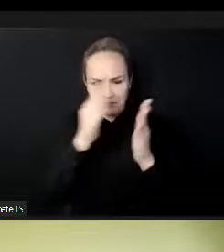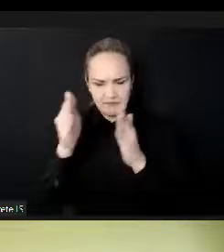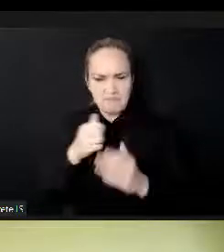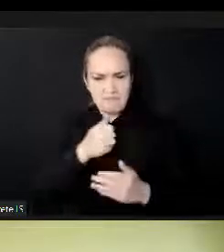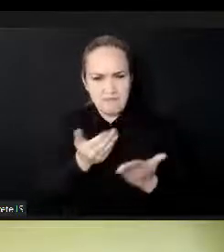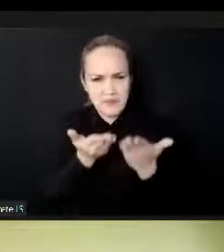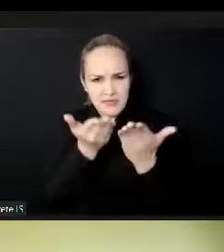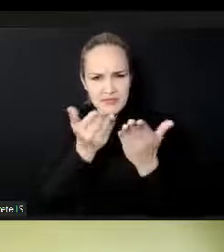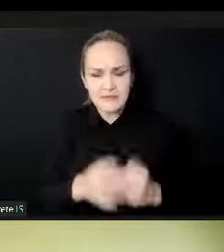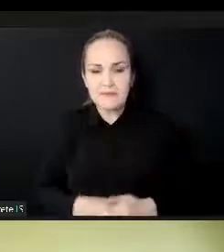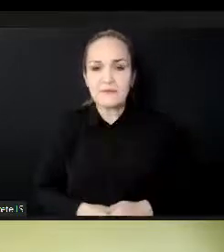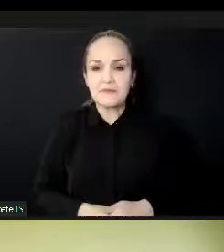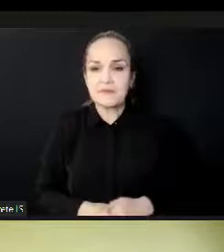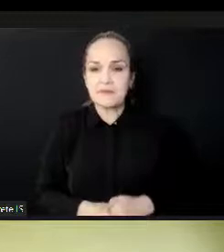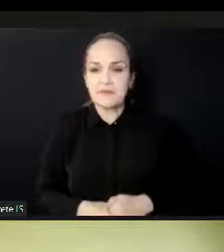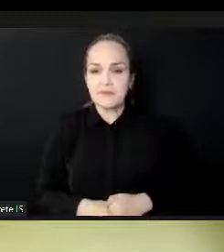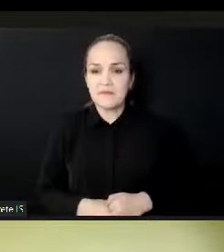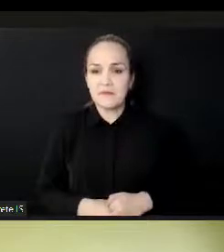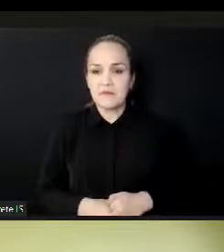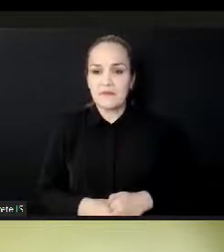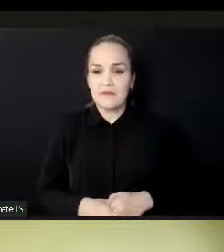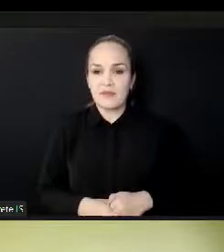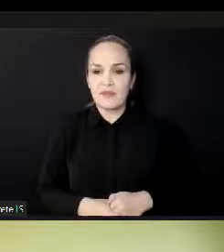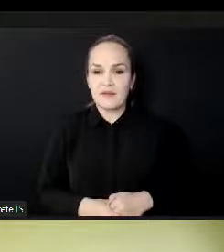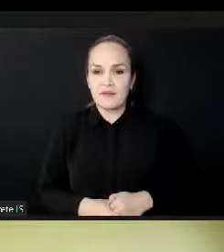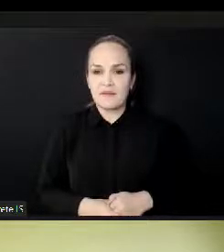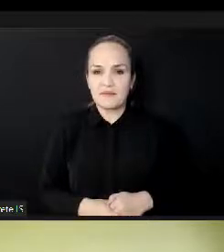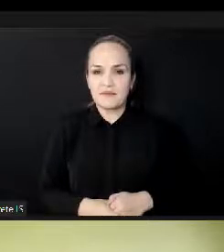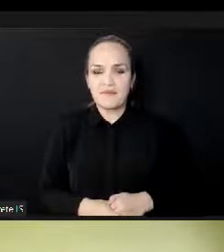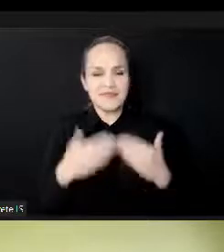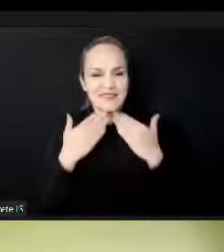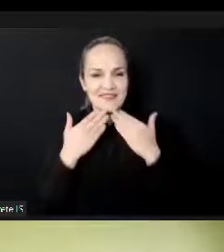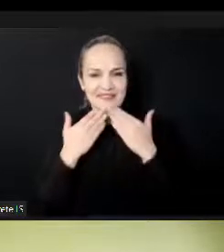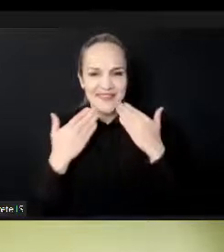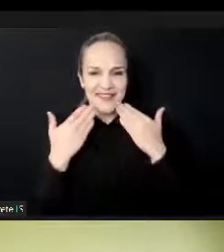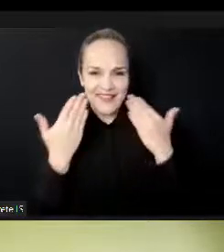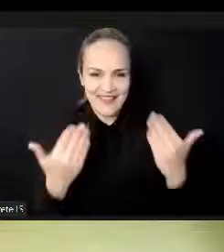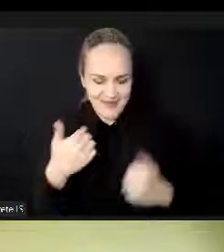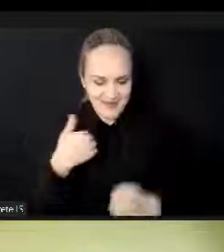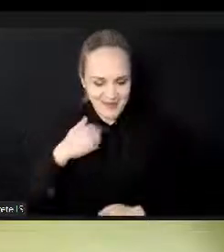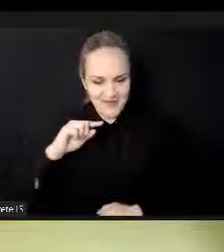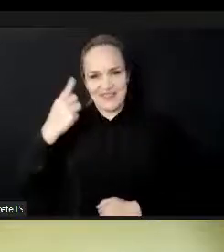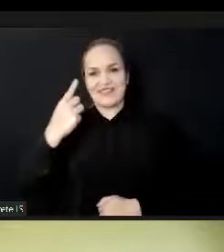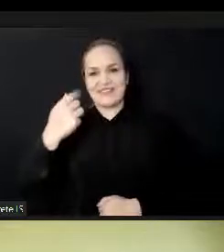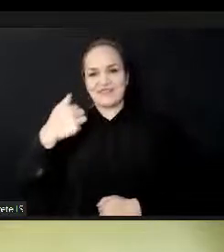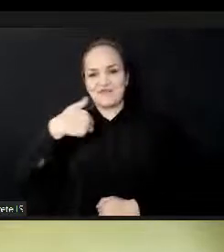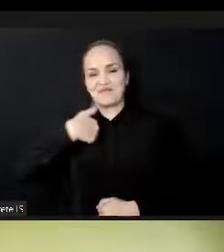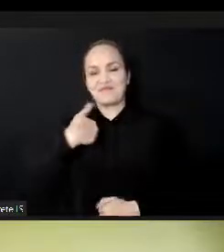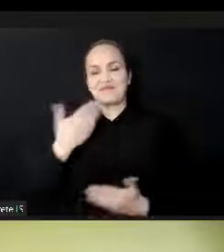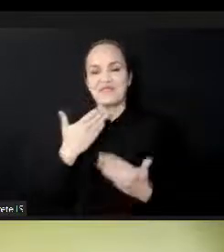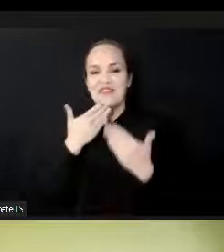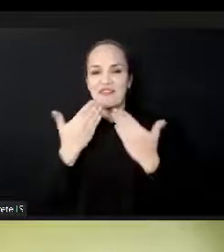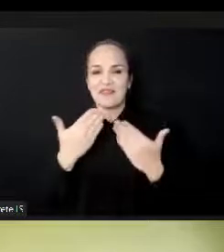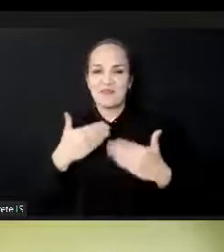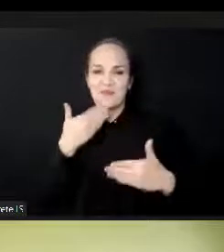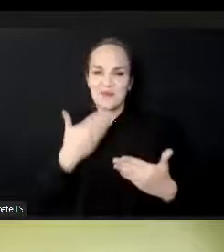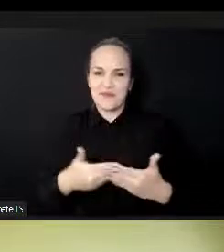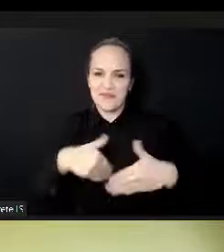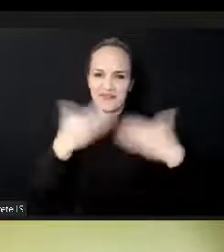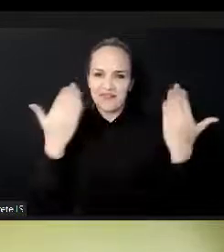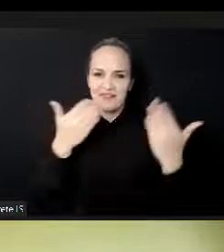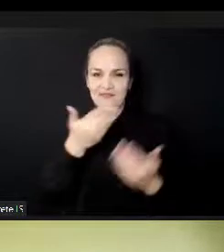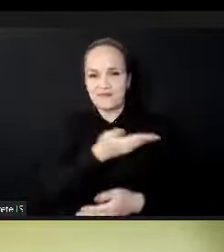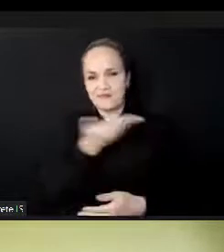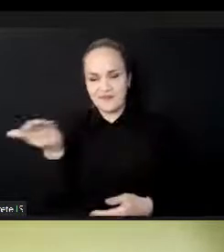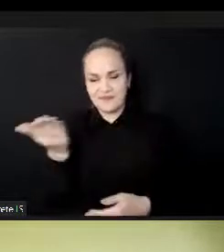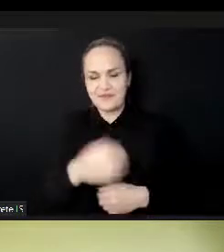Em, you're muted. Thank you. Thank you. Good morning, everybody. First of all, let me say thank you so